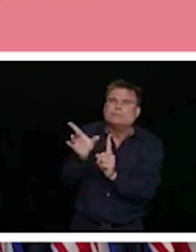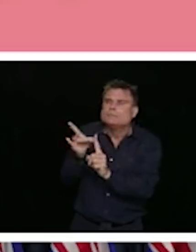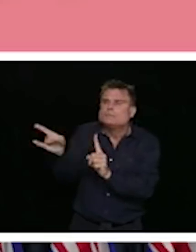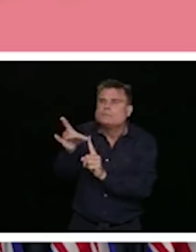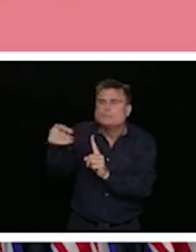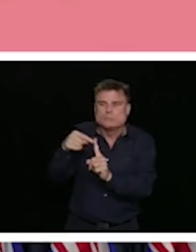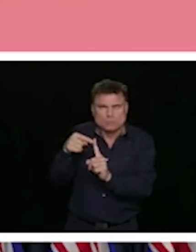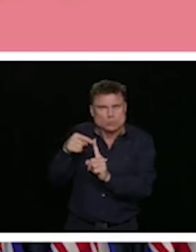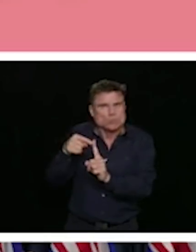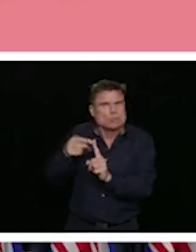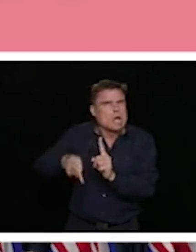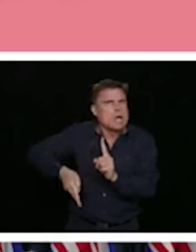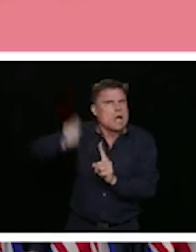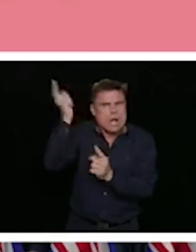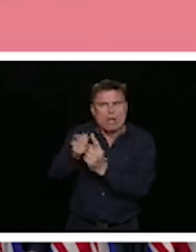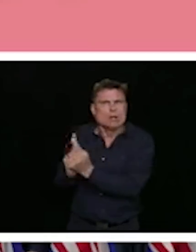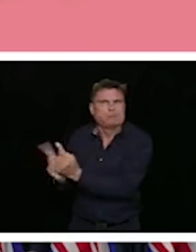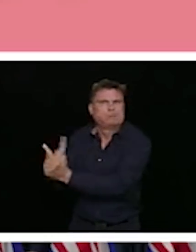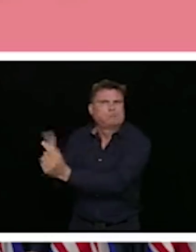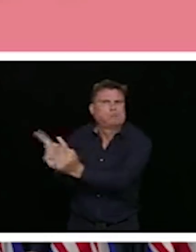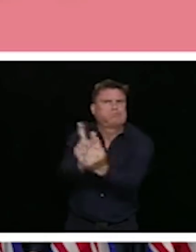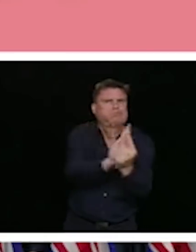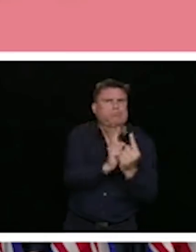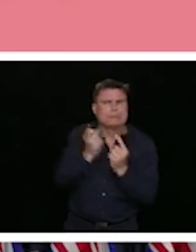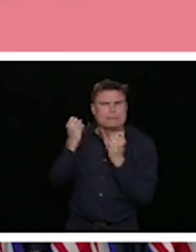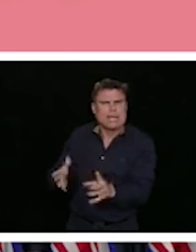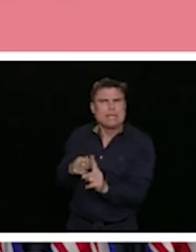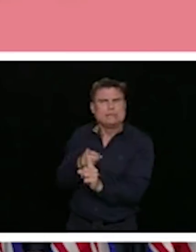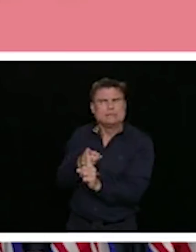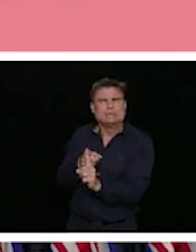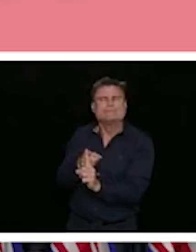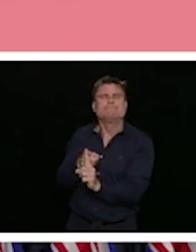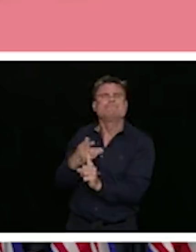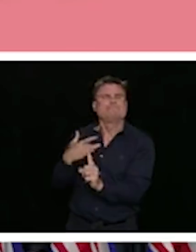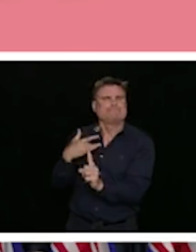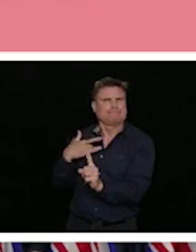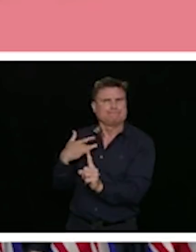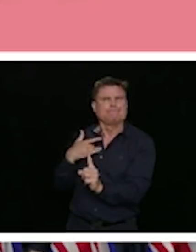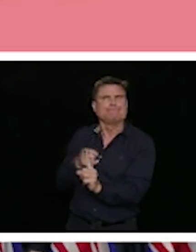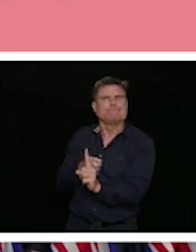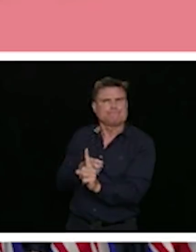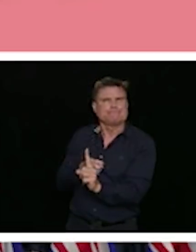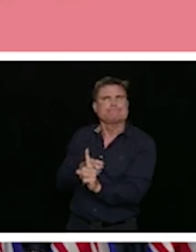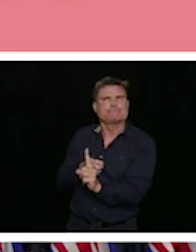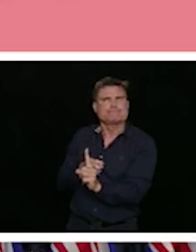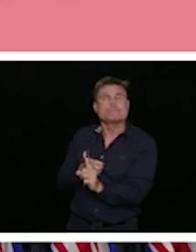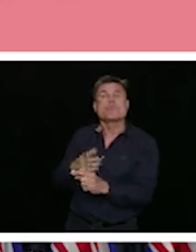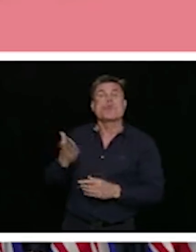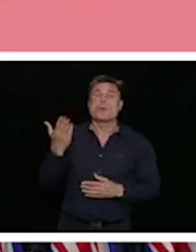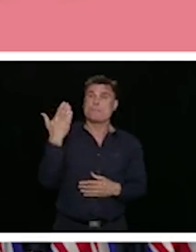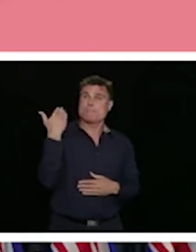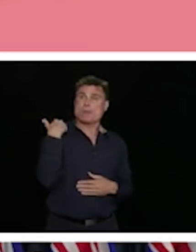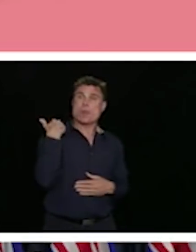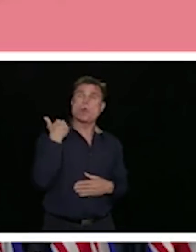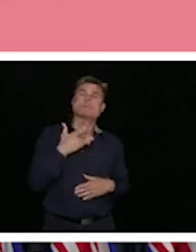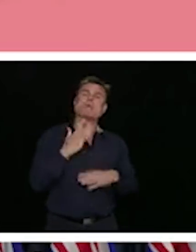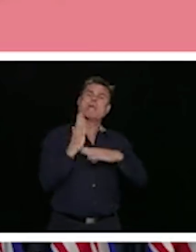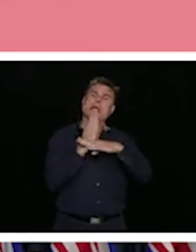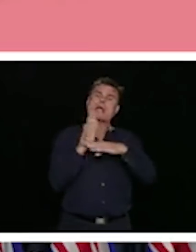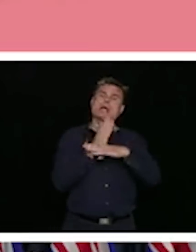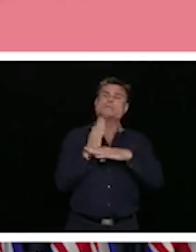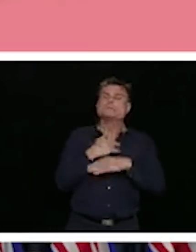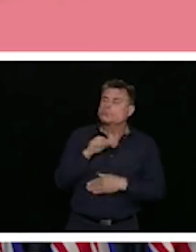our public health measures, we had people, every case had on average 11 or 12 contacts.